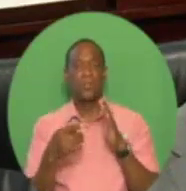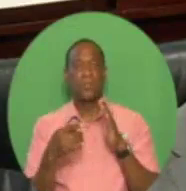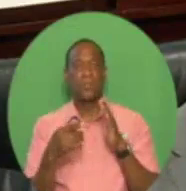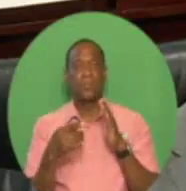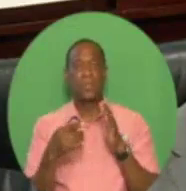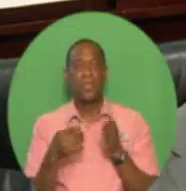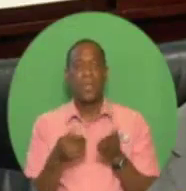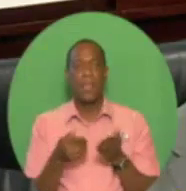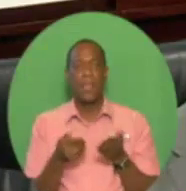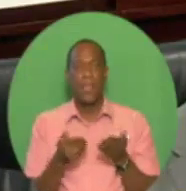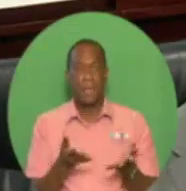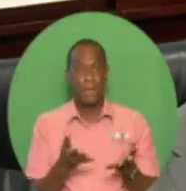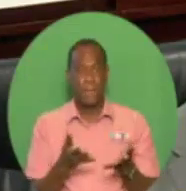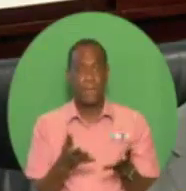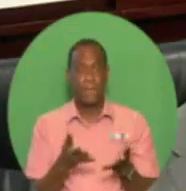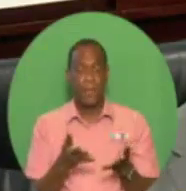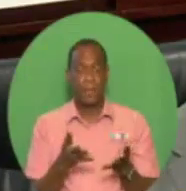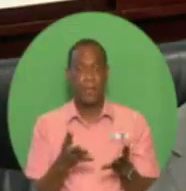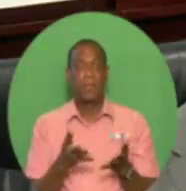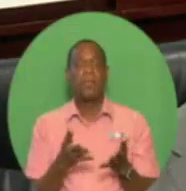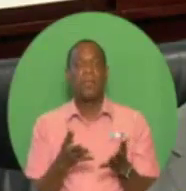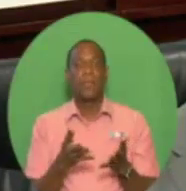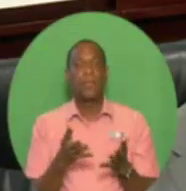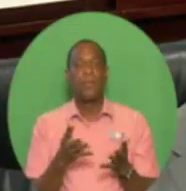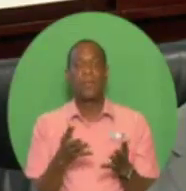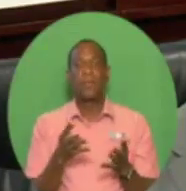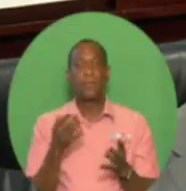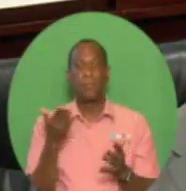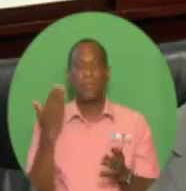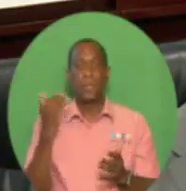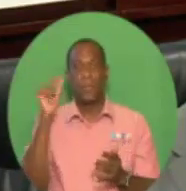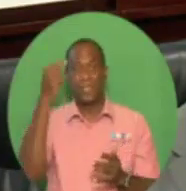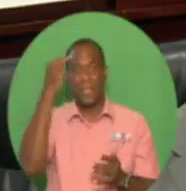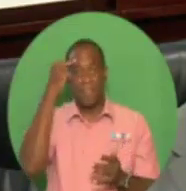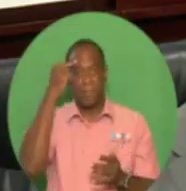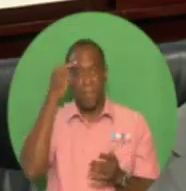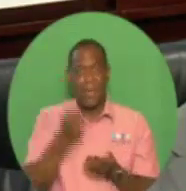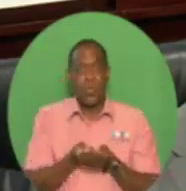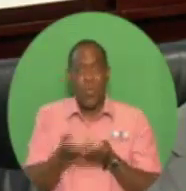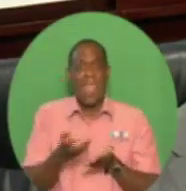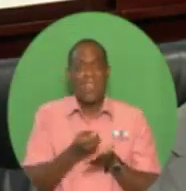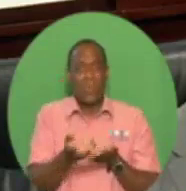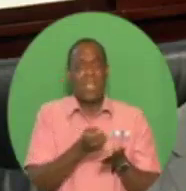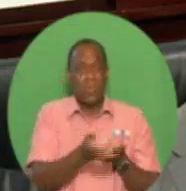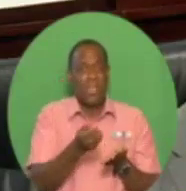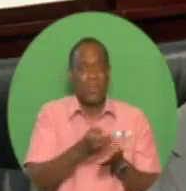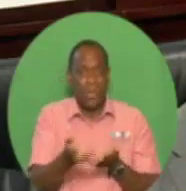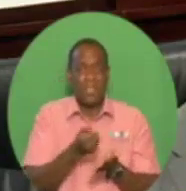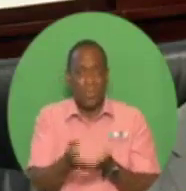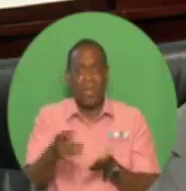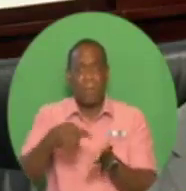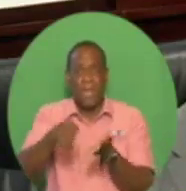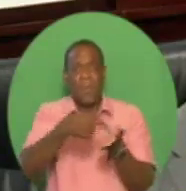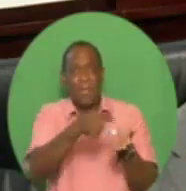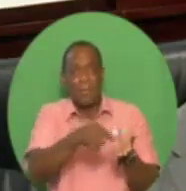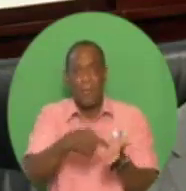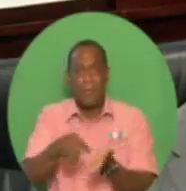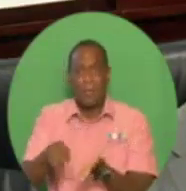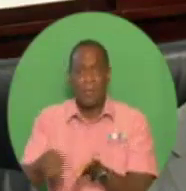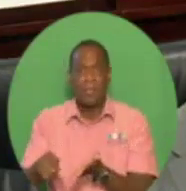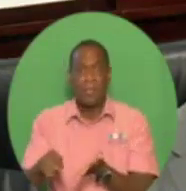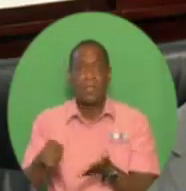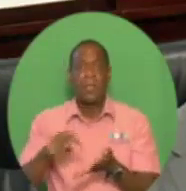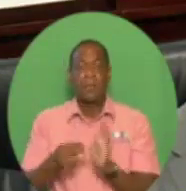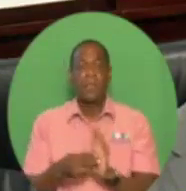had been consumed by reckless spending, and our overdraft maxed out, resulting in depletion of the